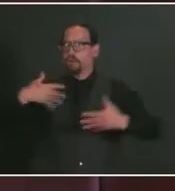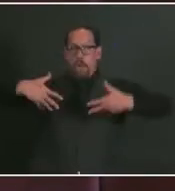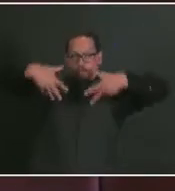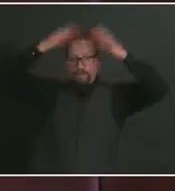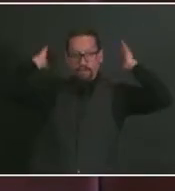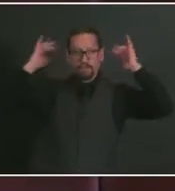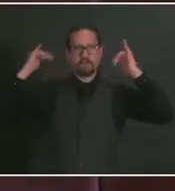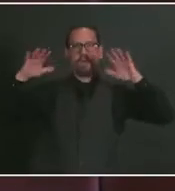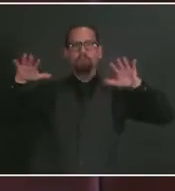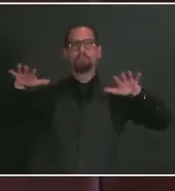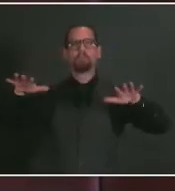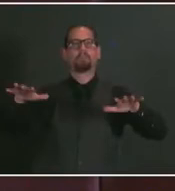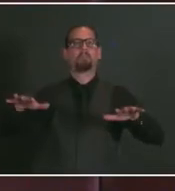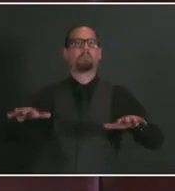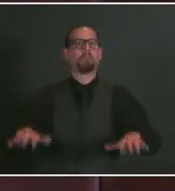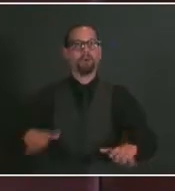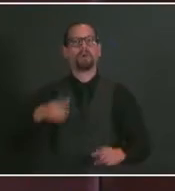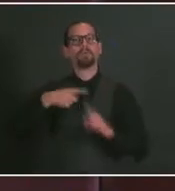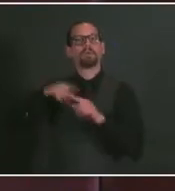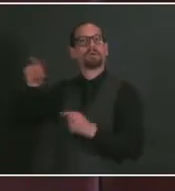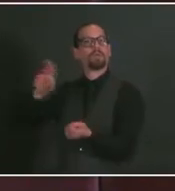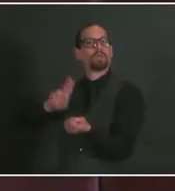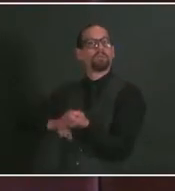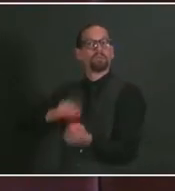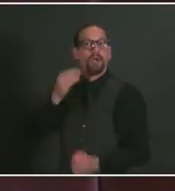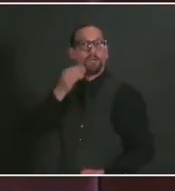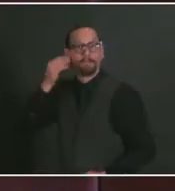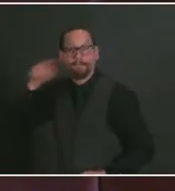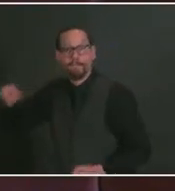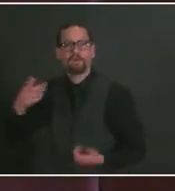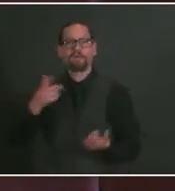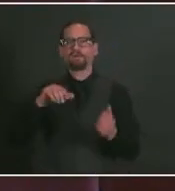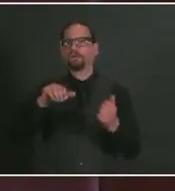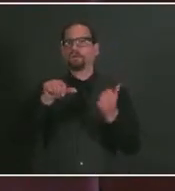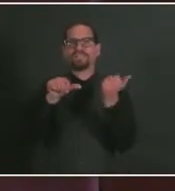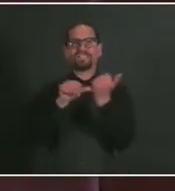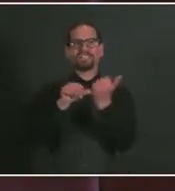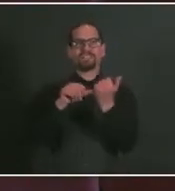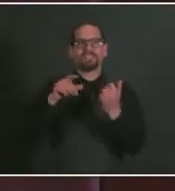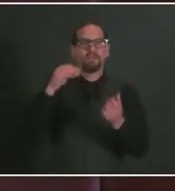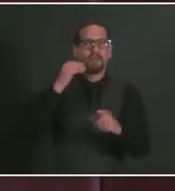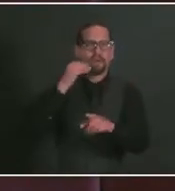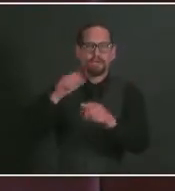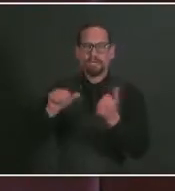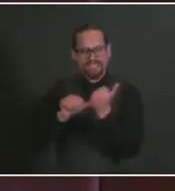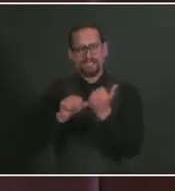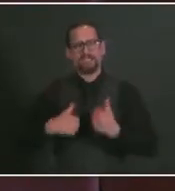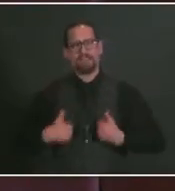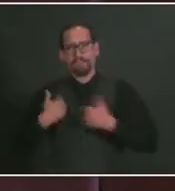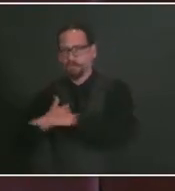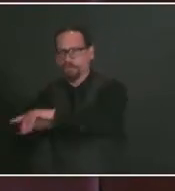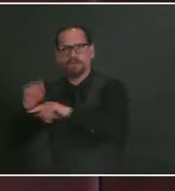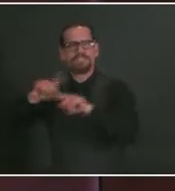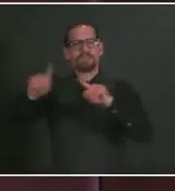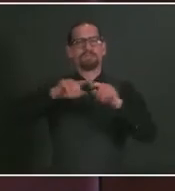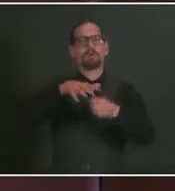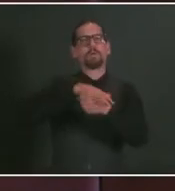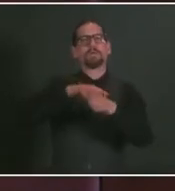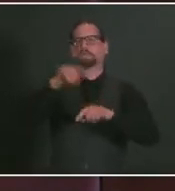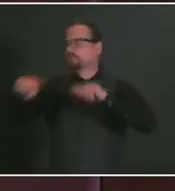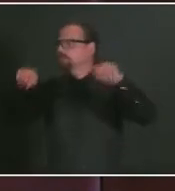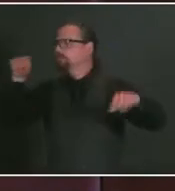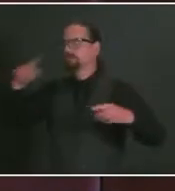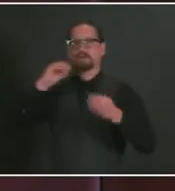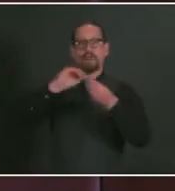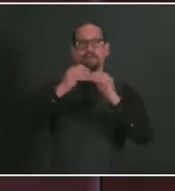and we have seen significant decreases in cases, hospitalizations, and deaths. More recently, we've gone to more than 90%